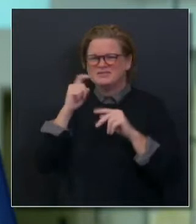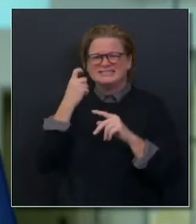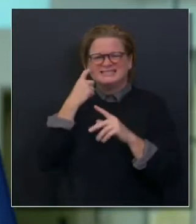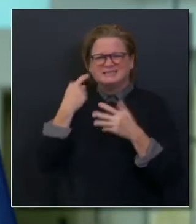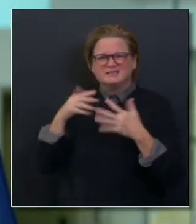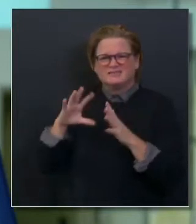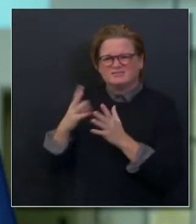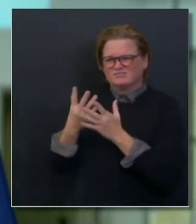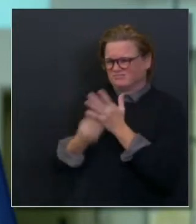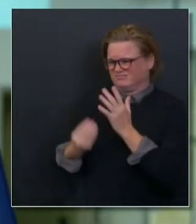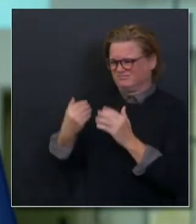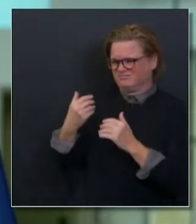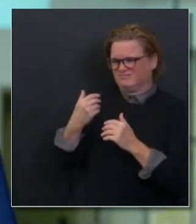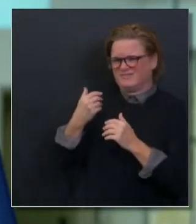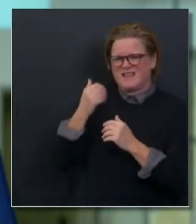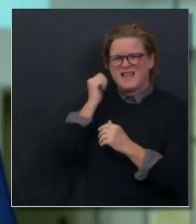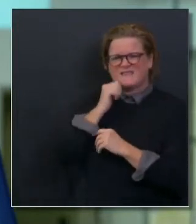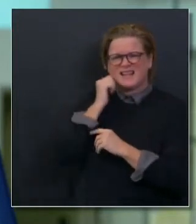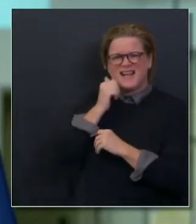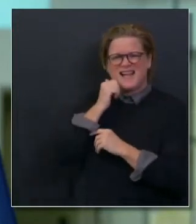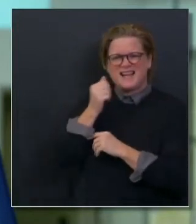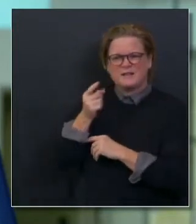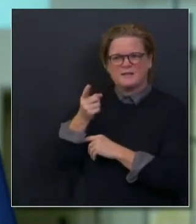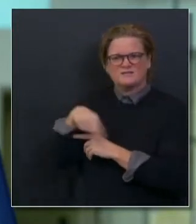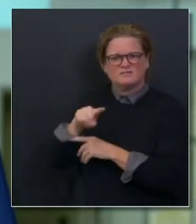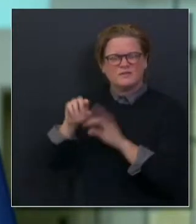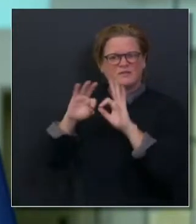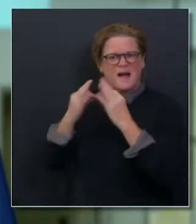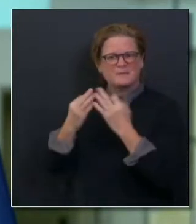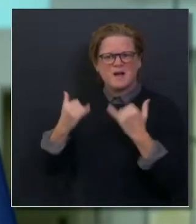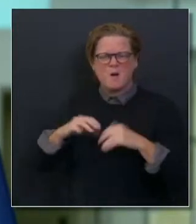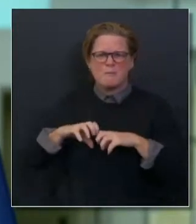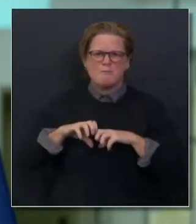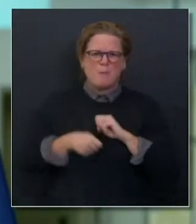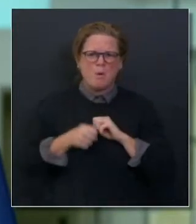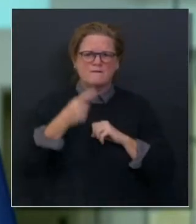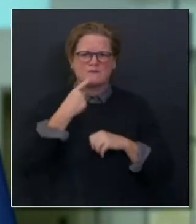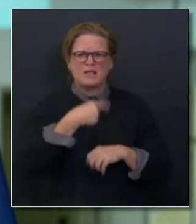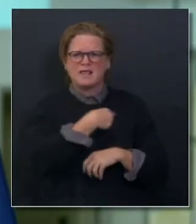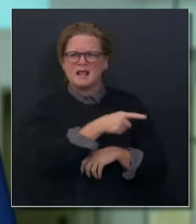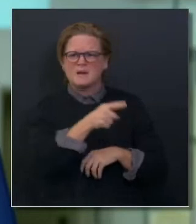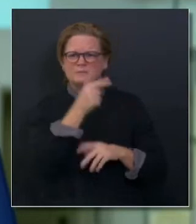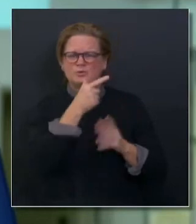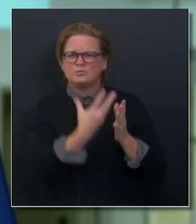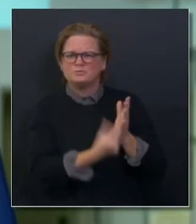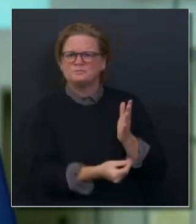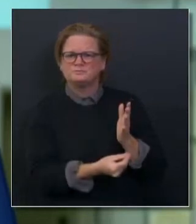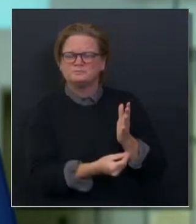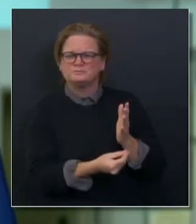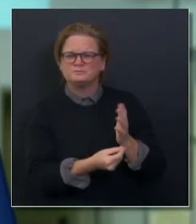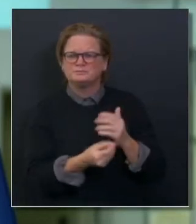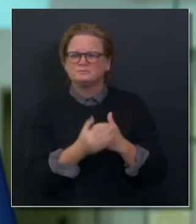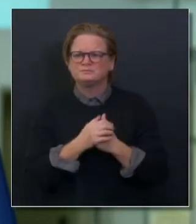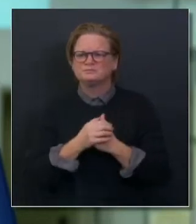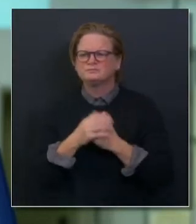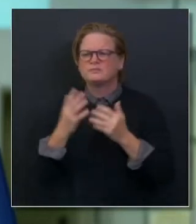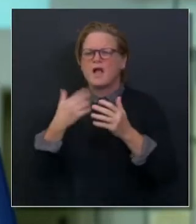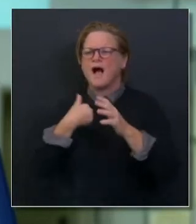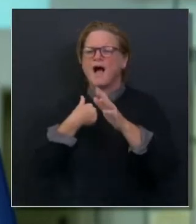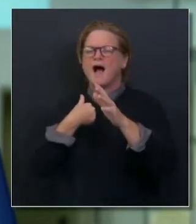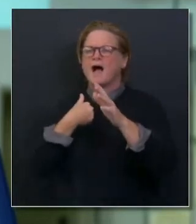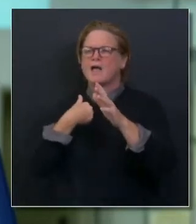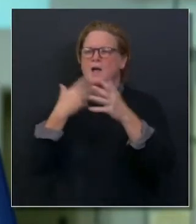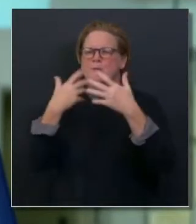disease. And so we're going to continue to raise those alarm bells, not to make people feel badly, not to make people feel